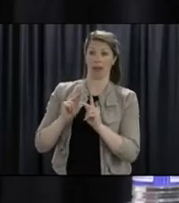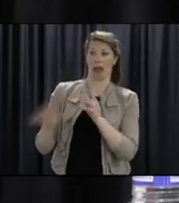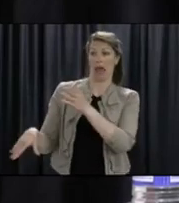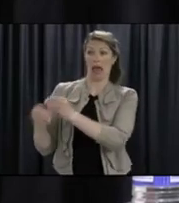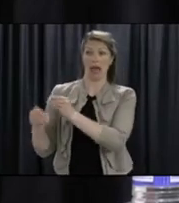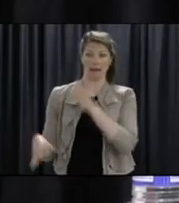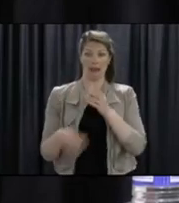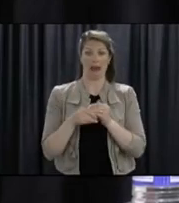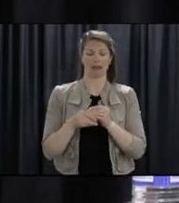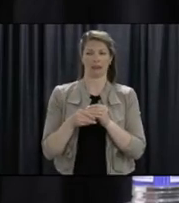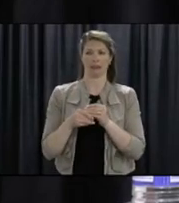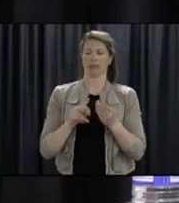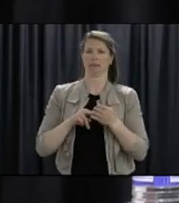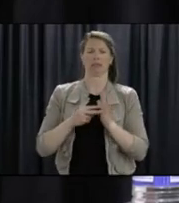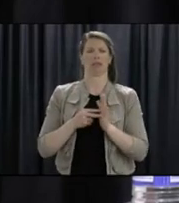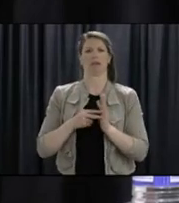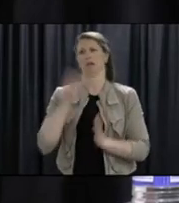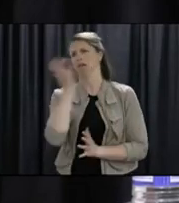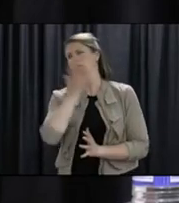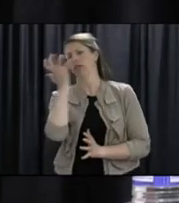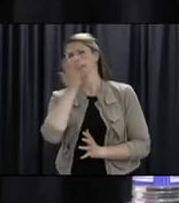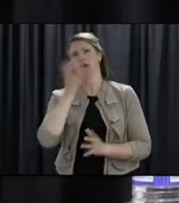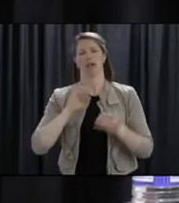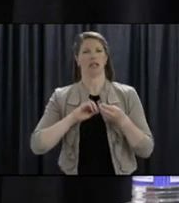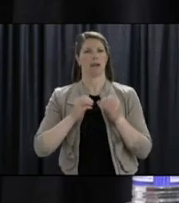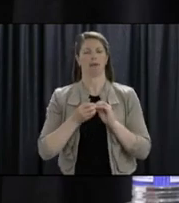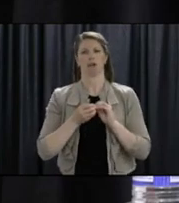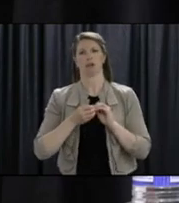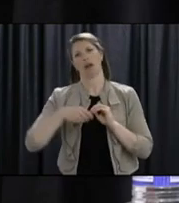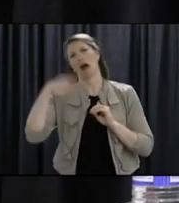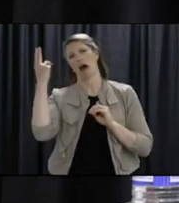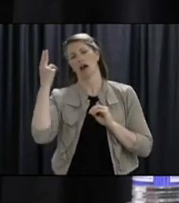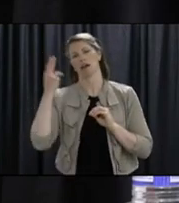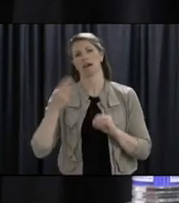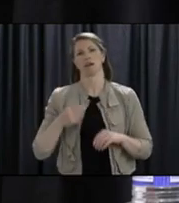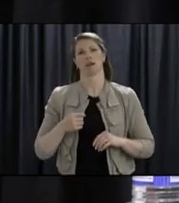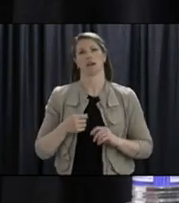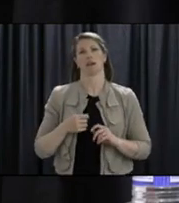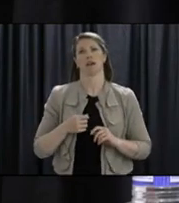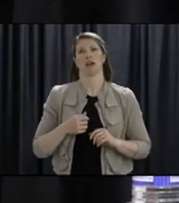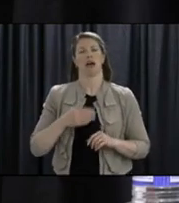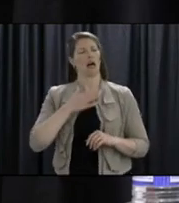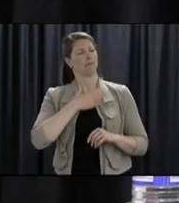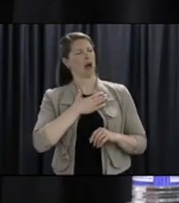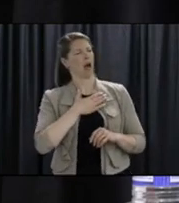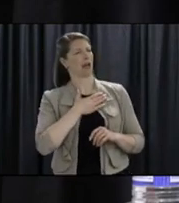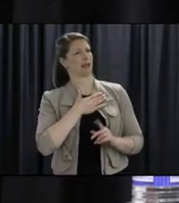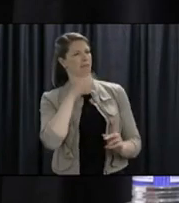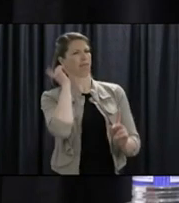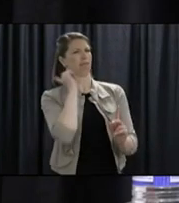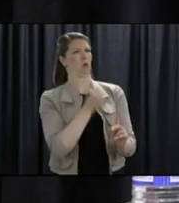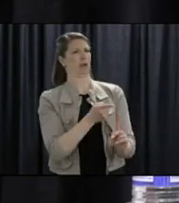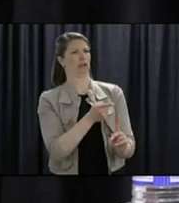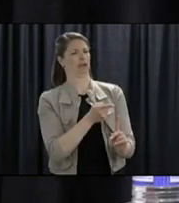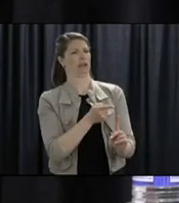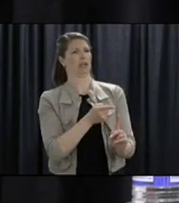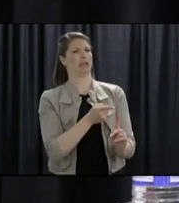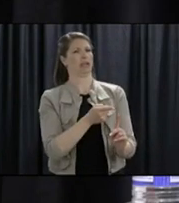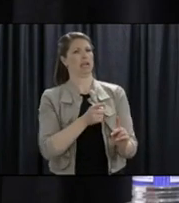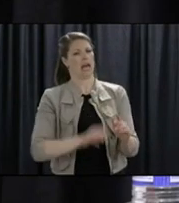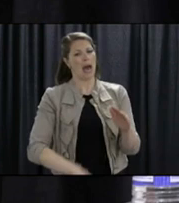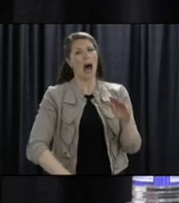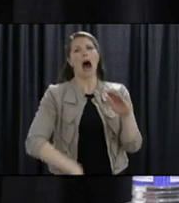So, you know, certainly if there's a double... I guess what I'm asking is this doesn't actually put a cap on the total number